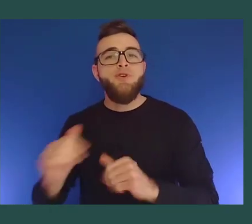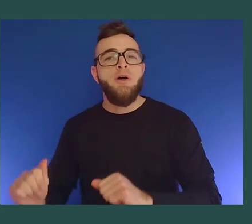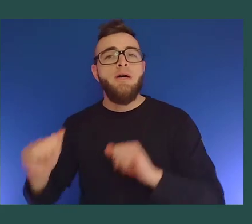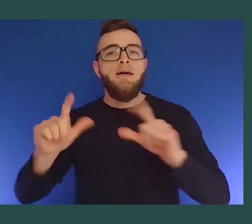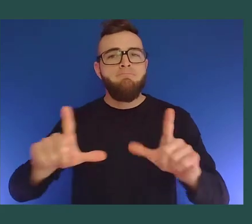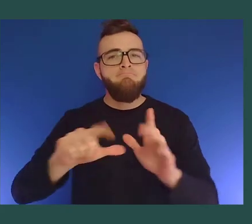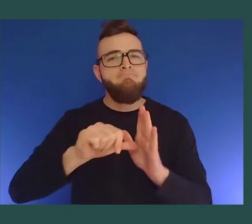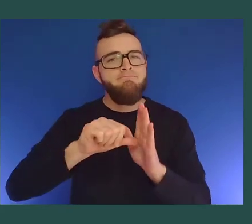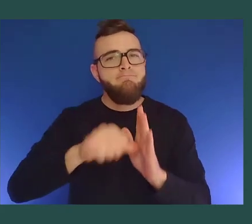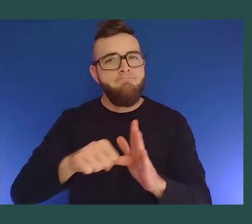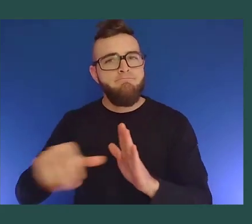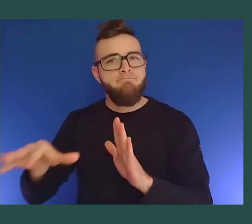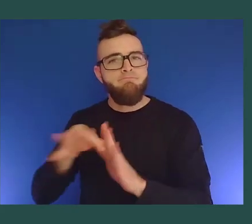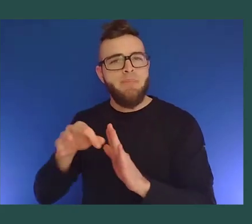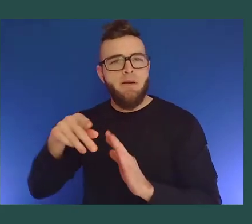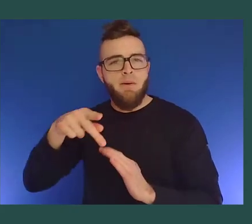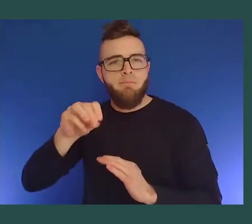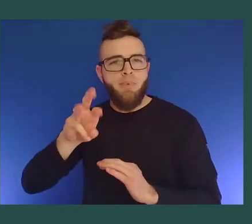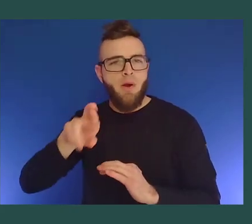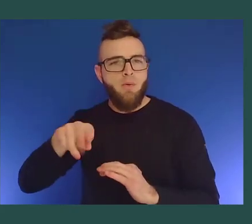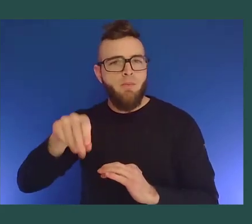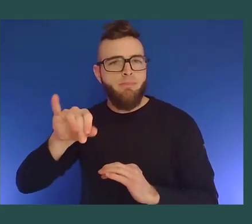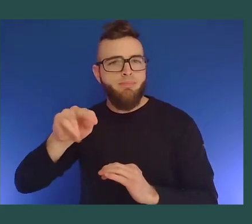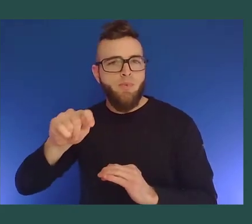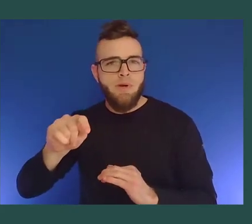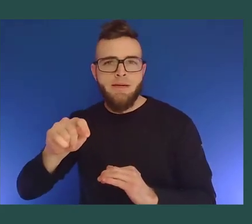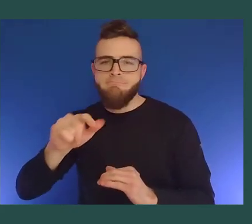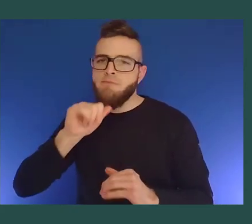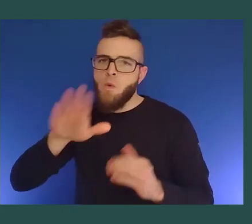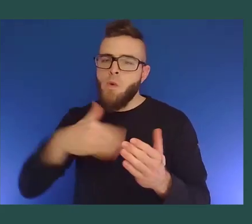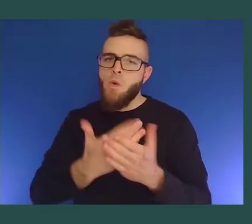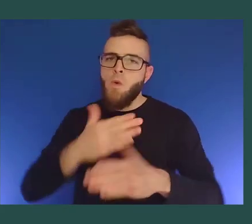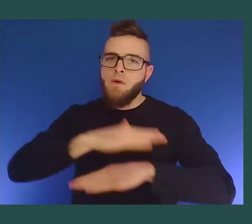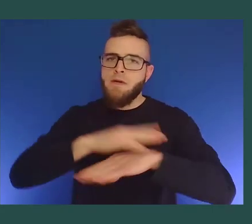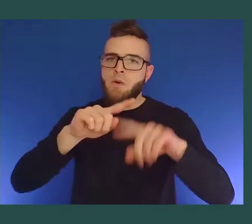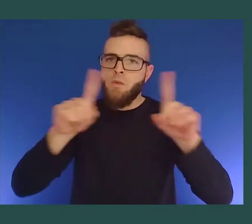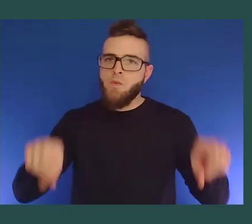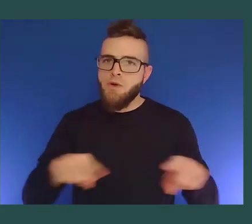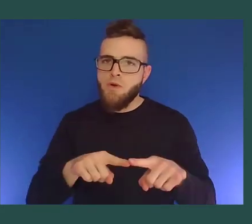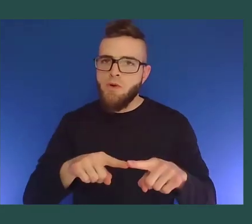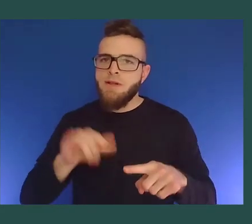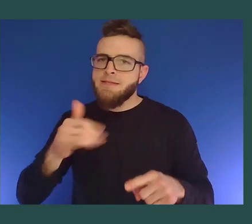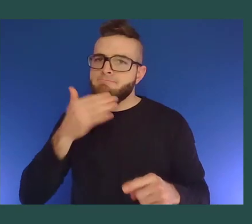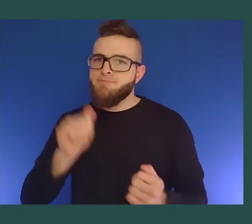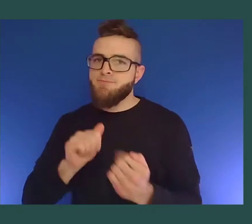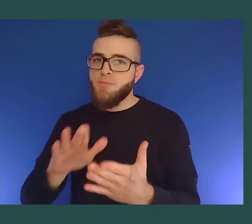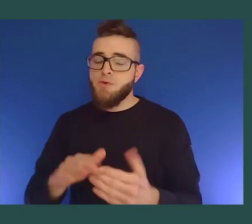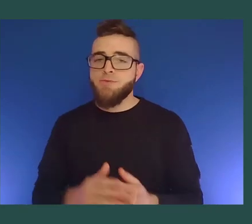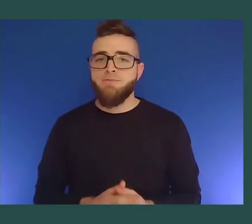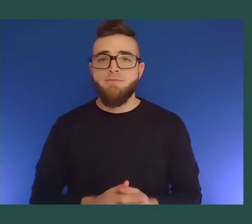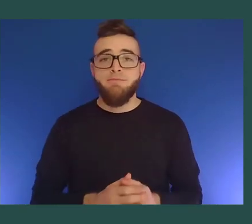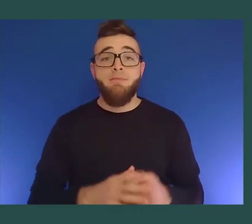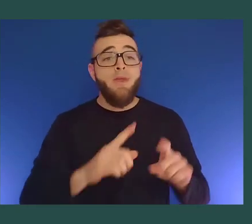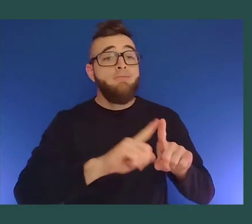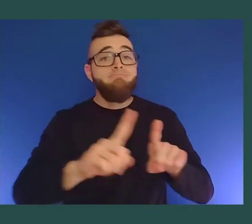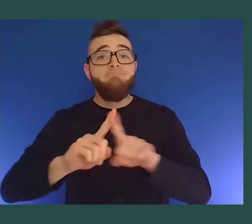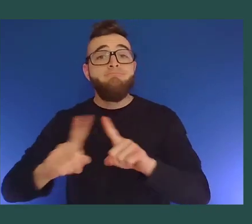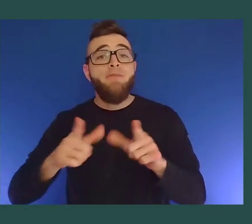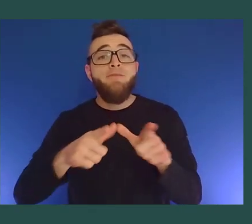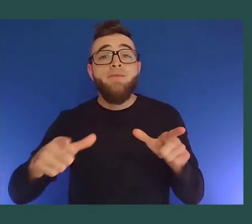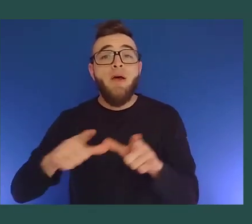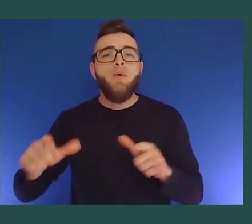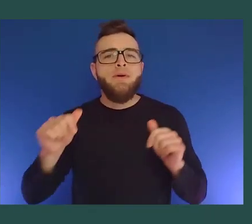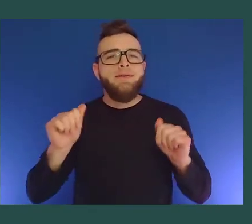present in Teams. Language barriers can make it difficult for everyone to participate equally, especially in live events and presentations.